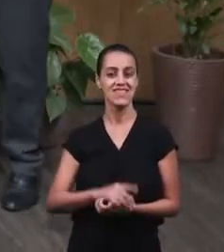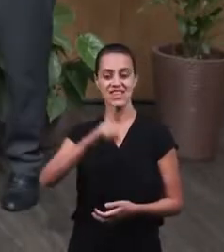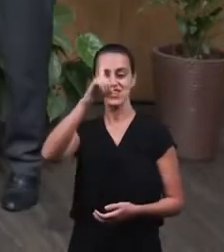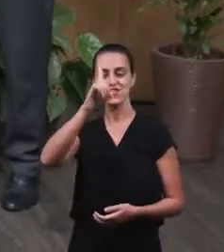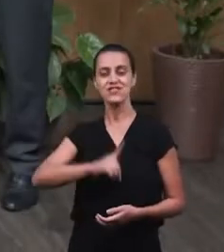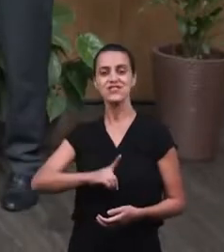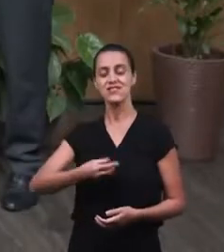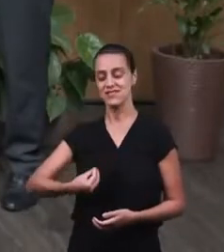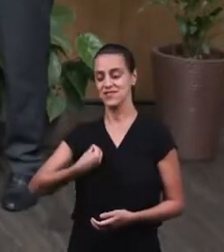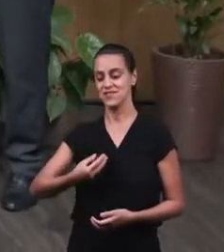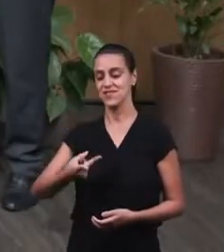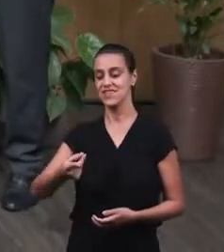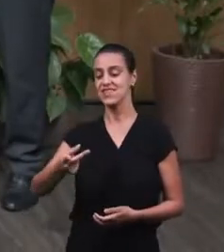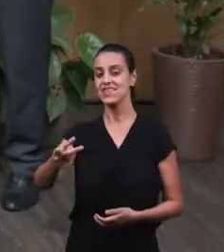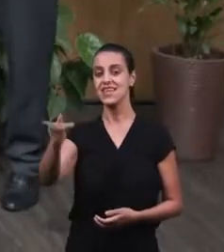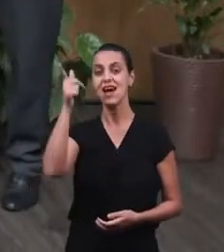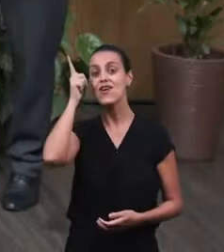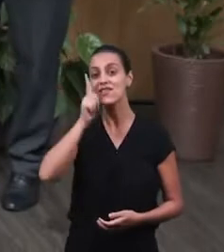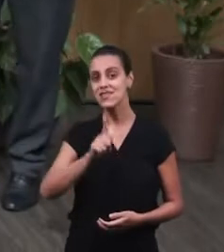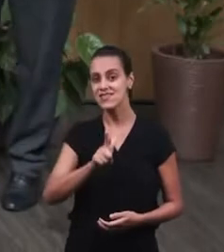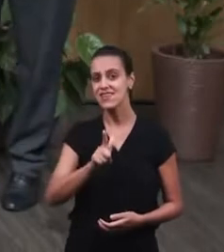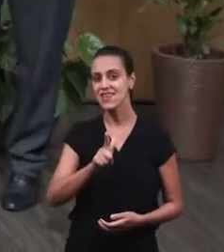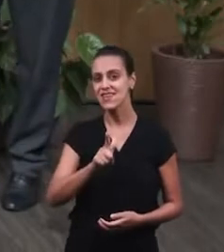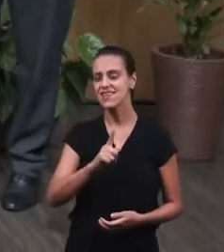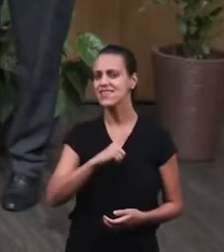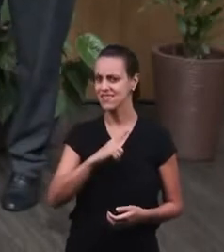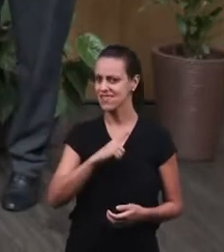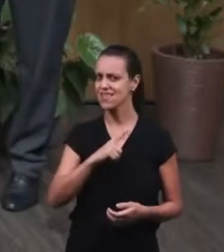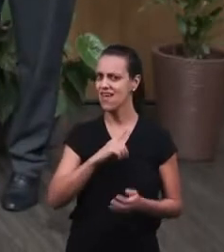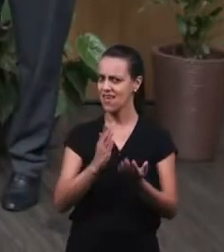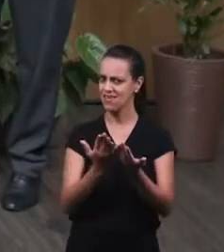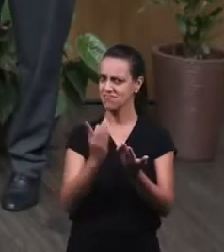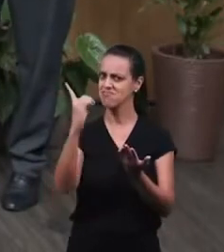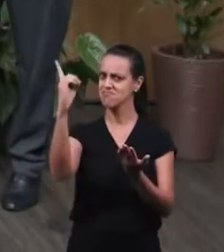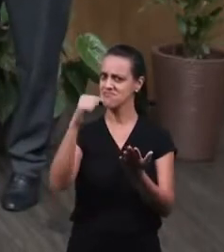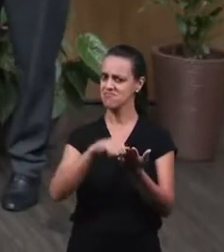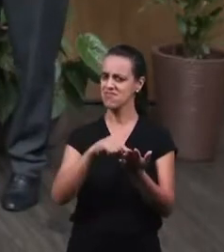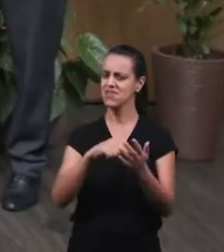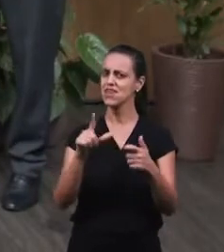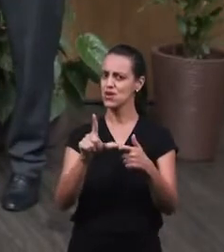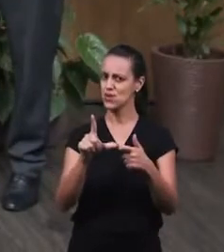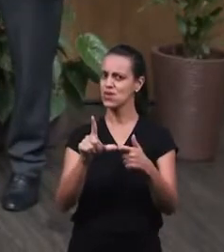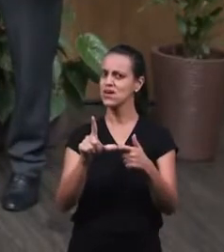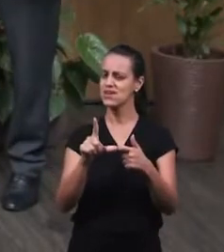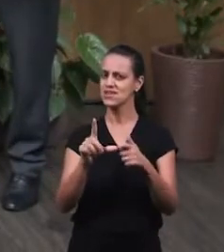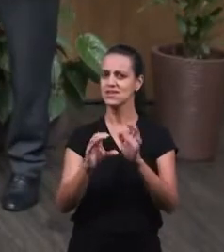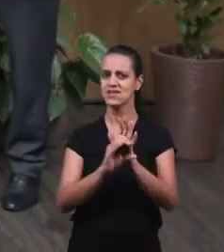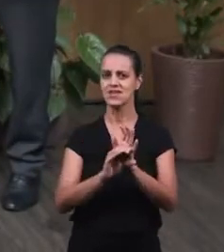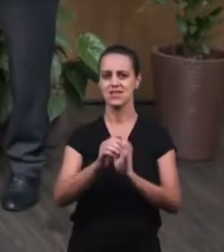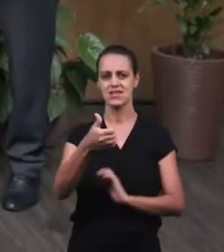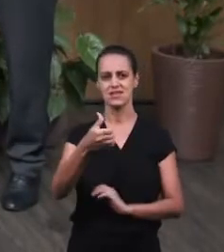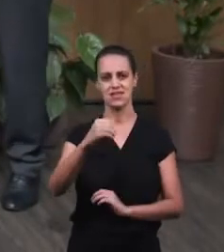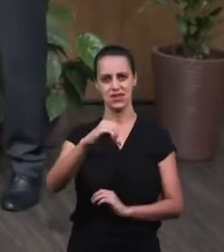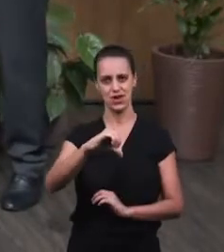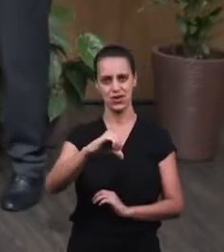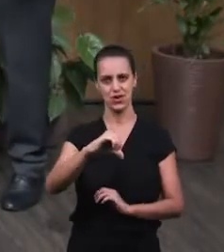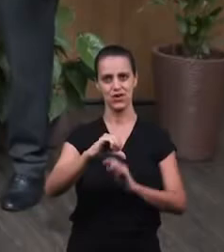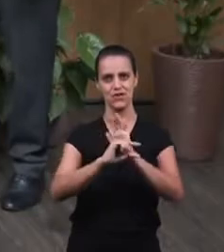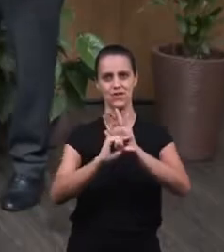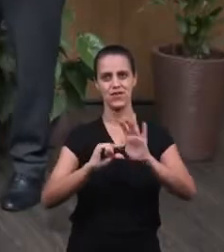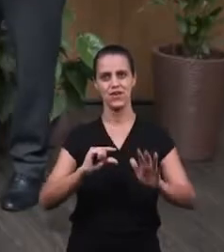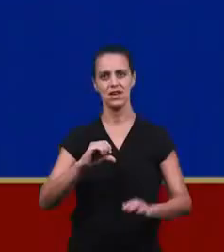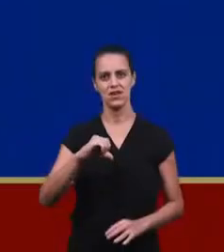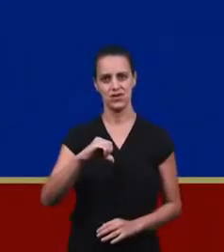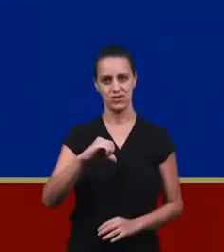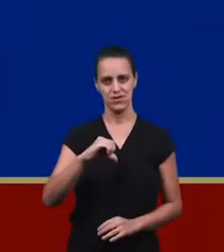eternal life that he reached. As it's also mentioned in the word, we're going to see it in Luke chapter 19 verse 9.